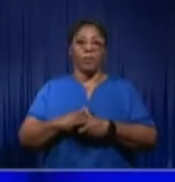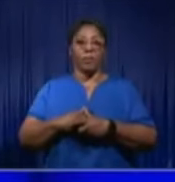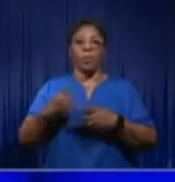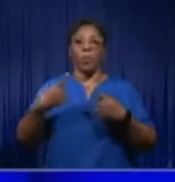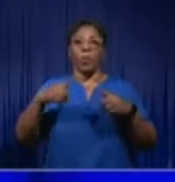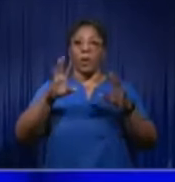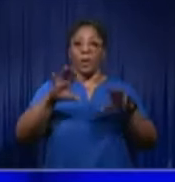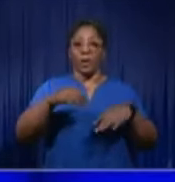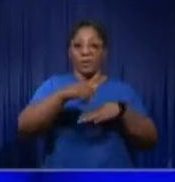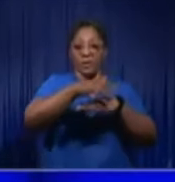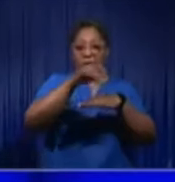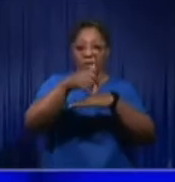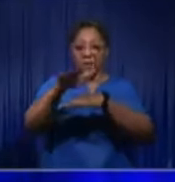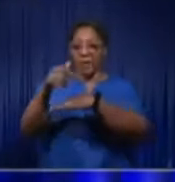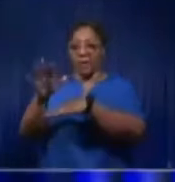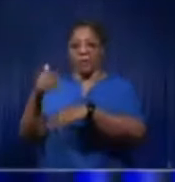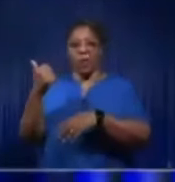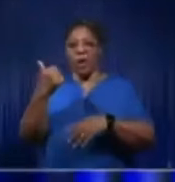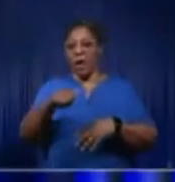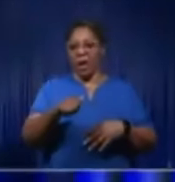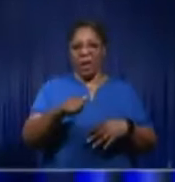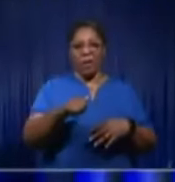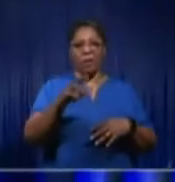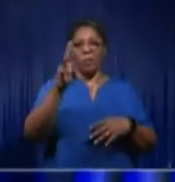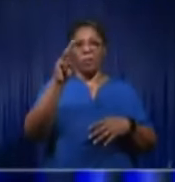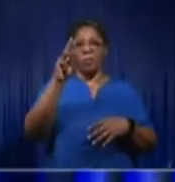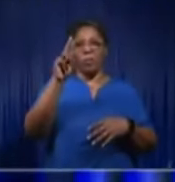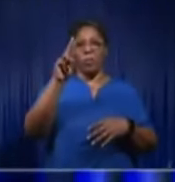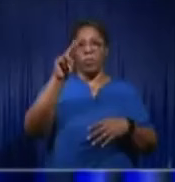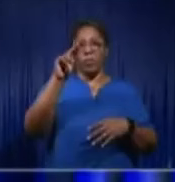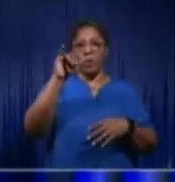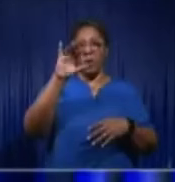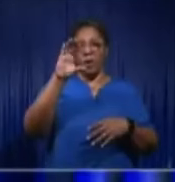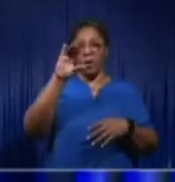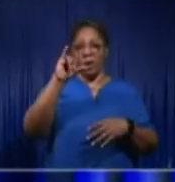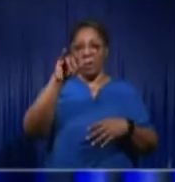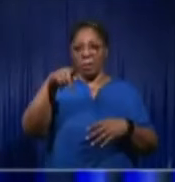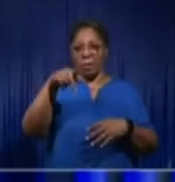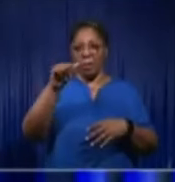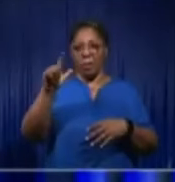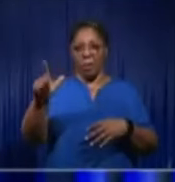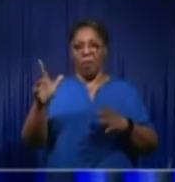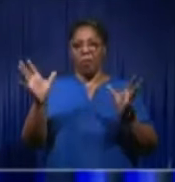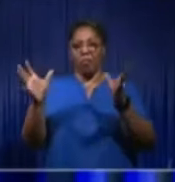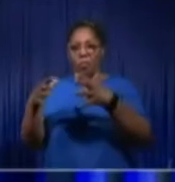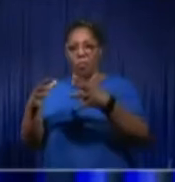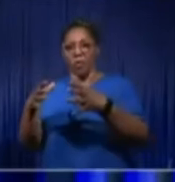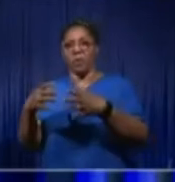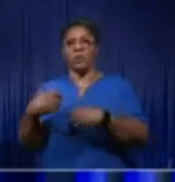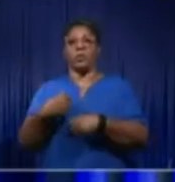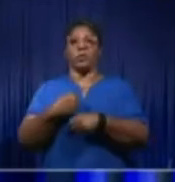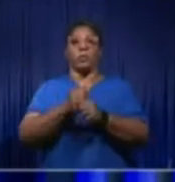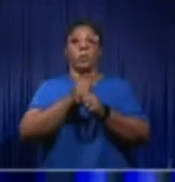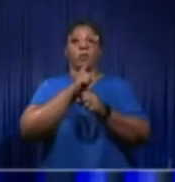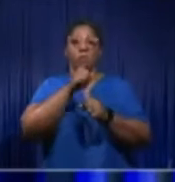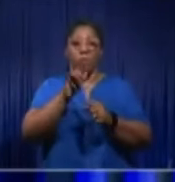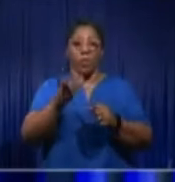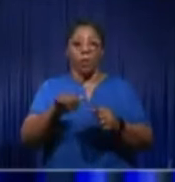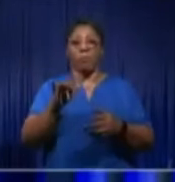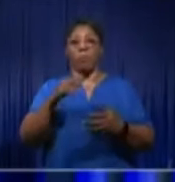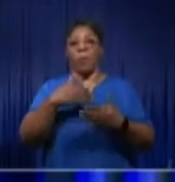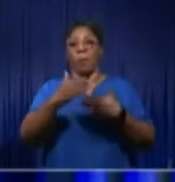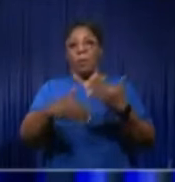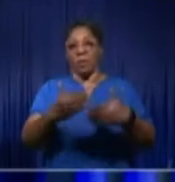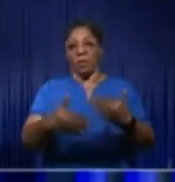municipal corporation and in fact has stepped into municipal corporations to ensure that the process that is